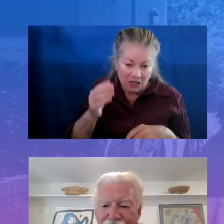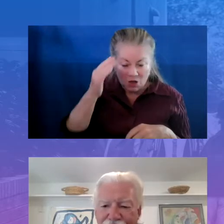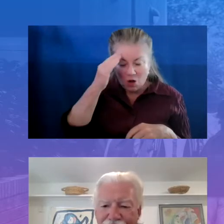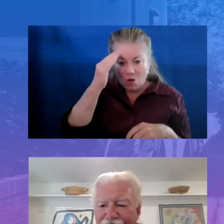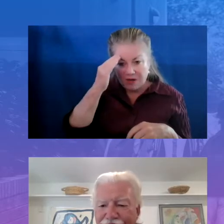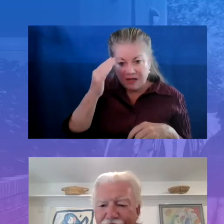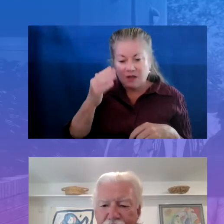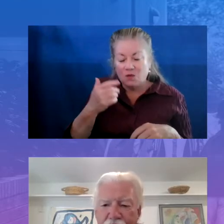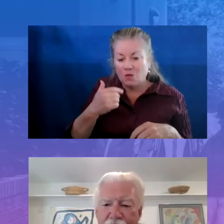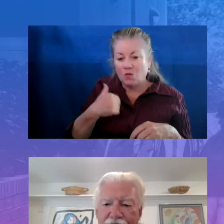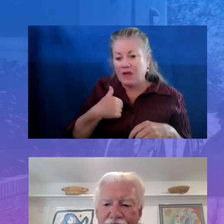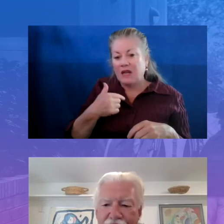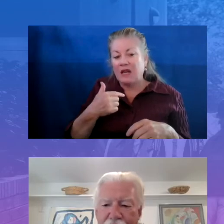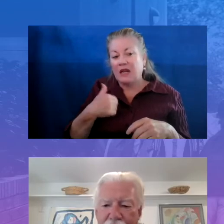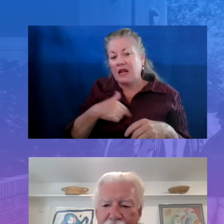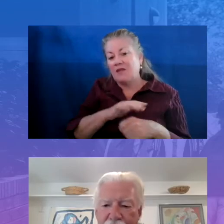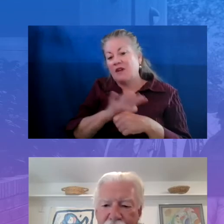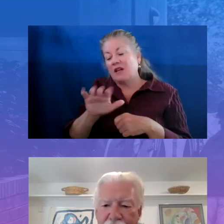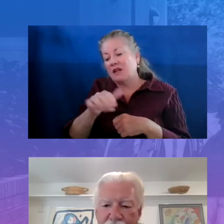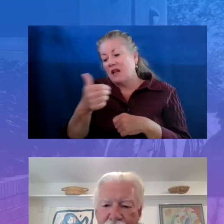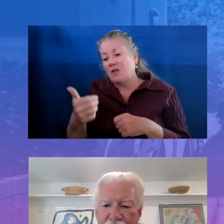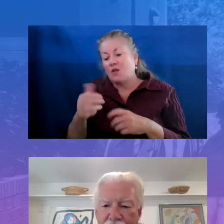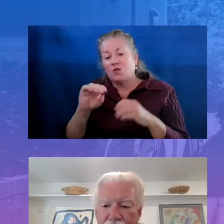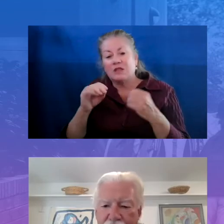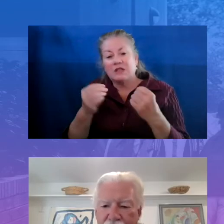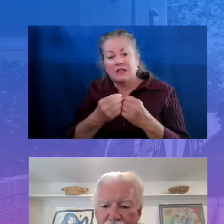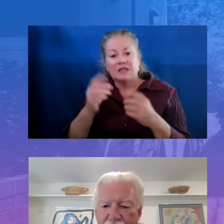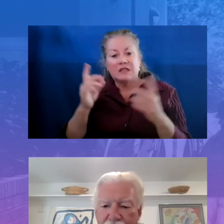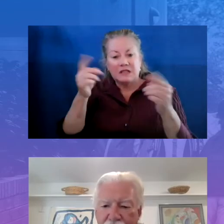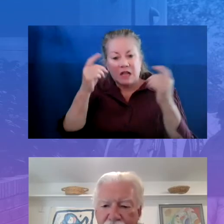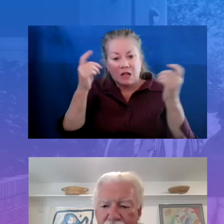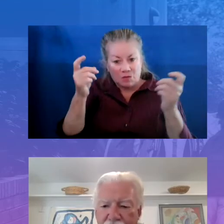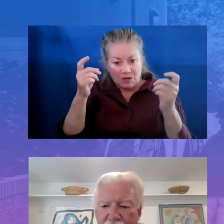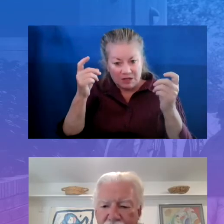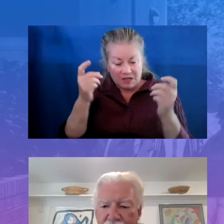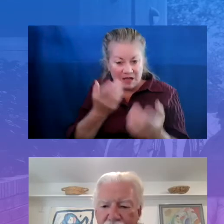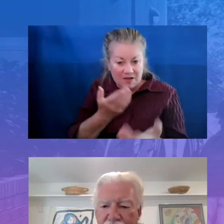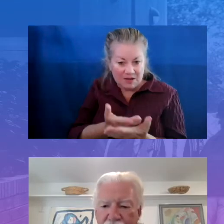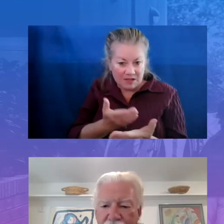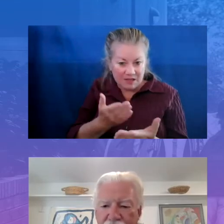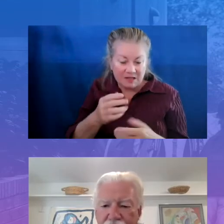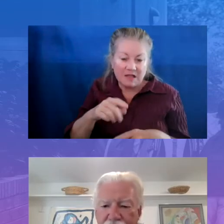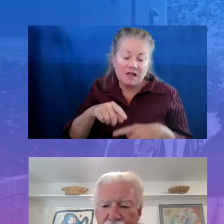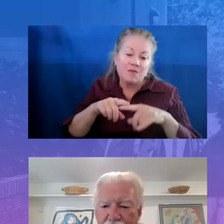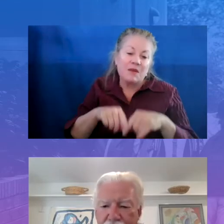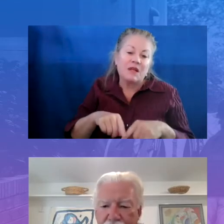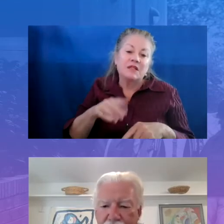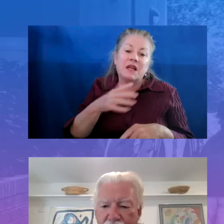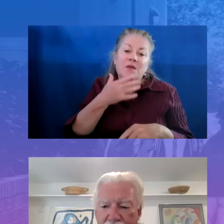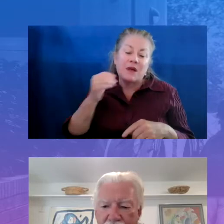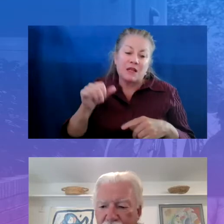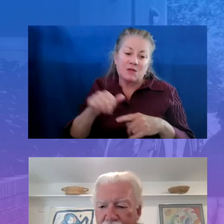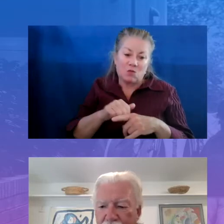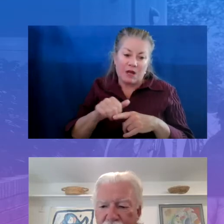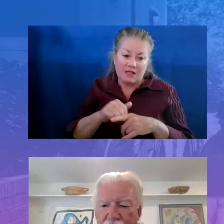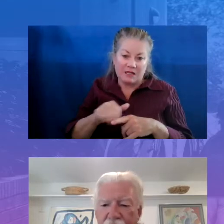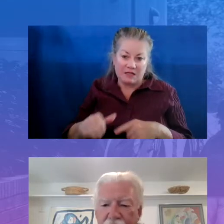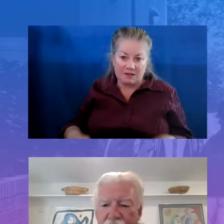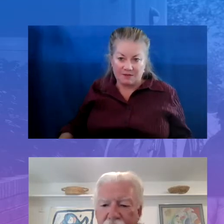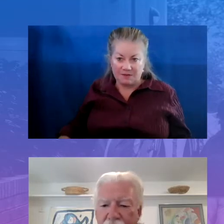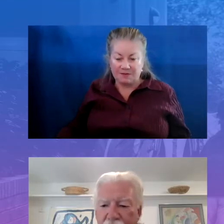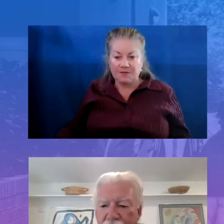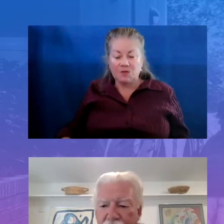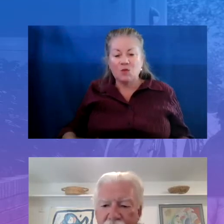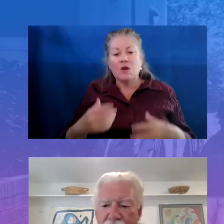organization that's going to celebrate evidence-based and best practices. So we are confident that the information that